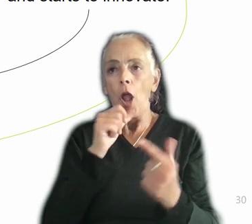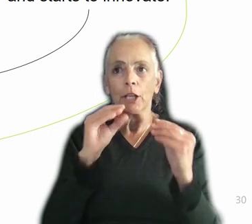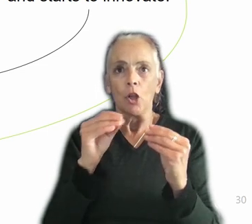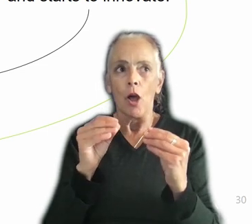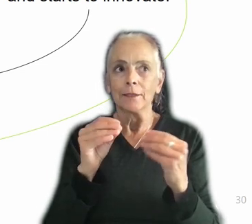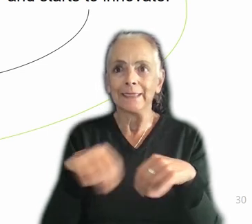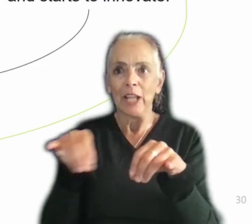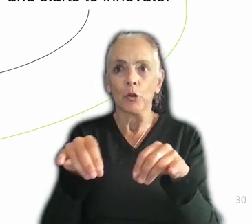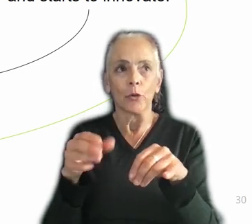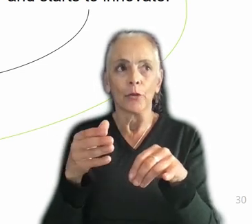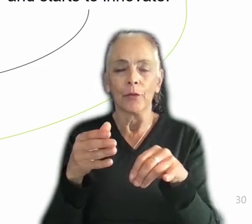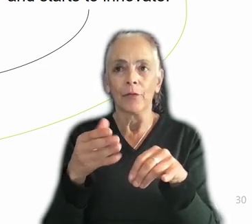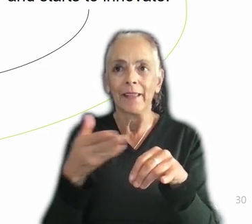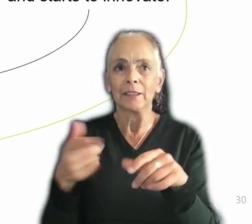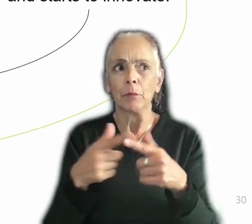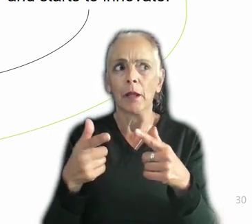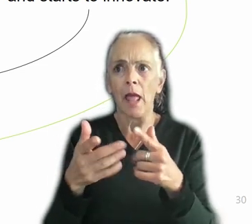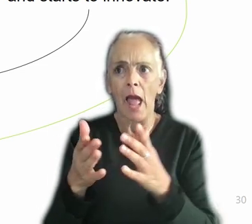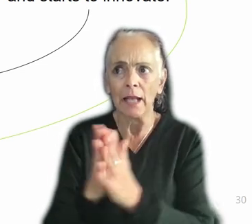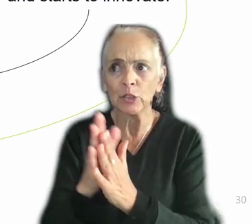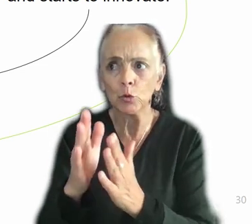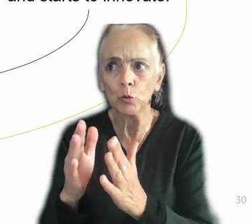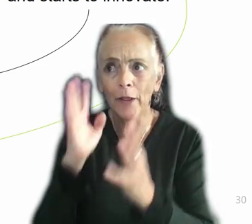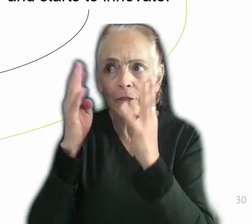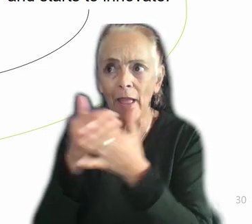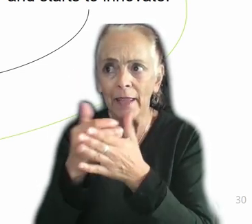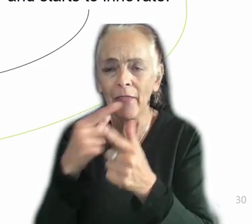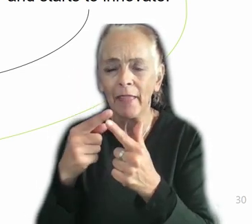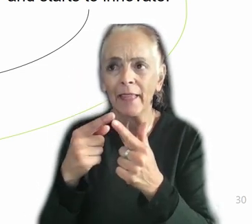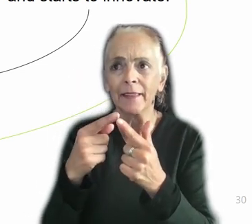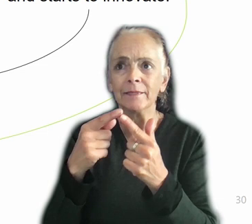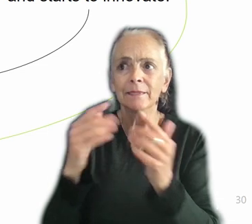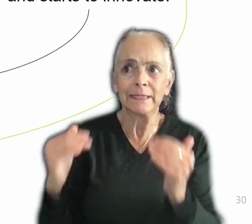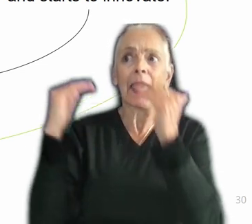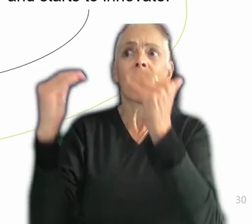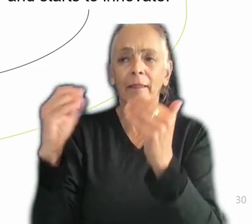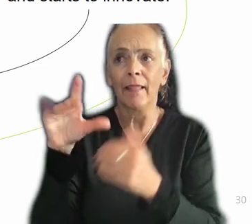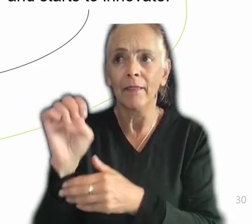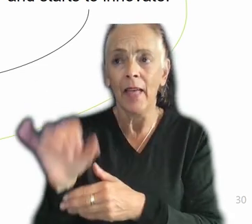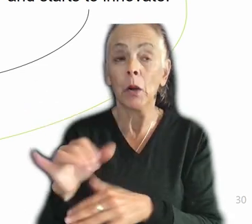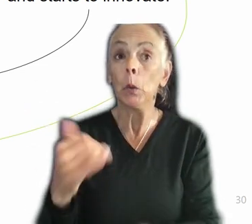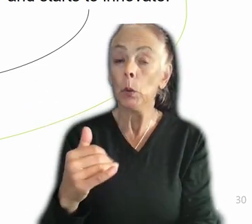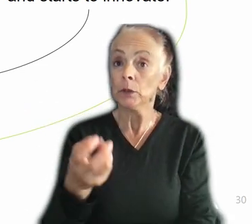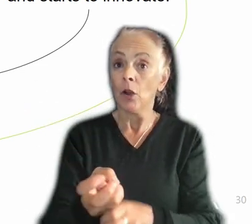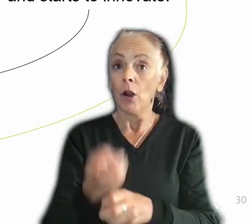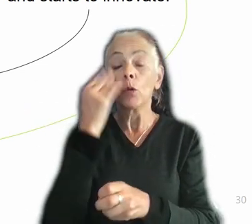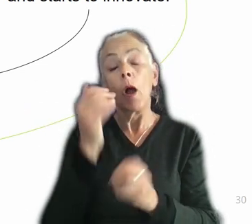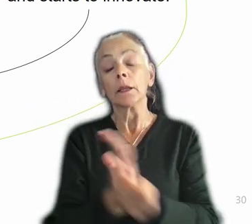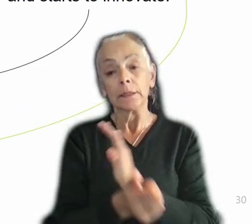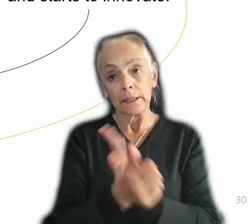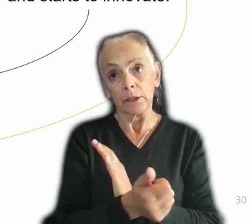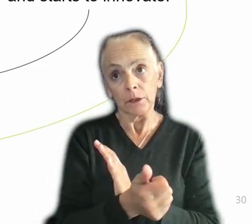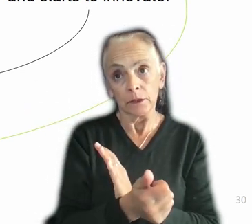and then take it to scale. That's hard. It's hard both because of the skill mastery shift, right, which is challenging, but also